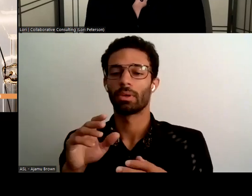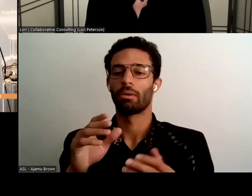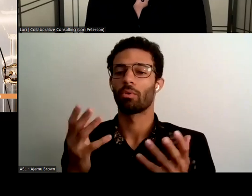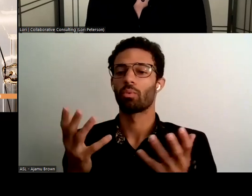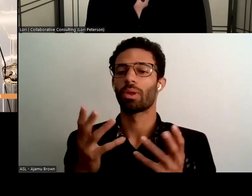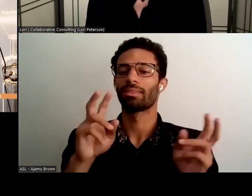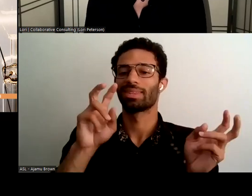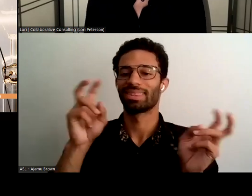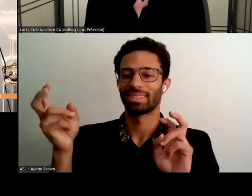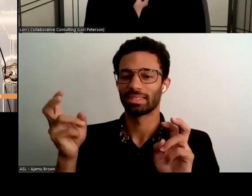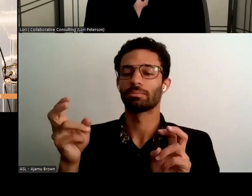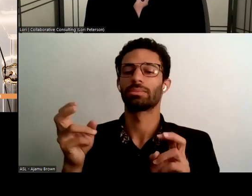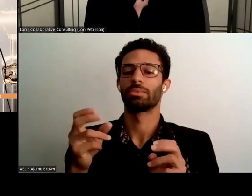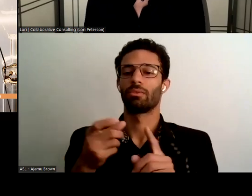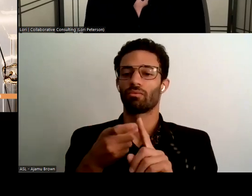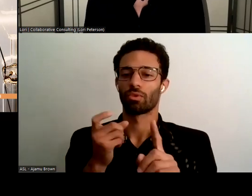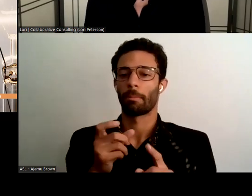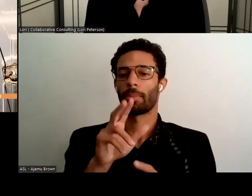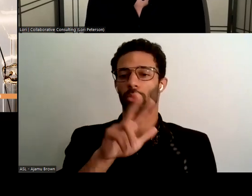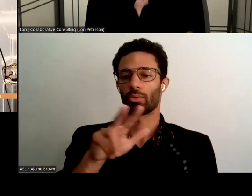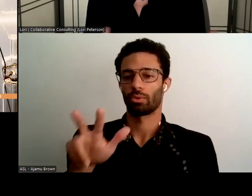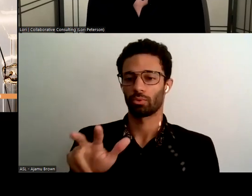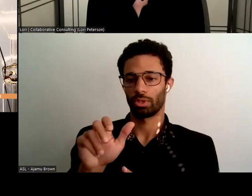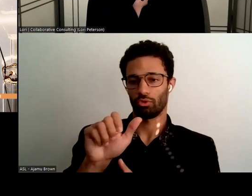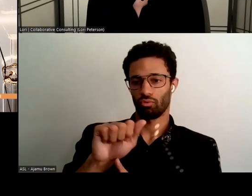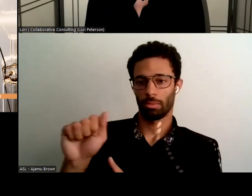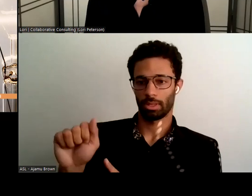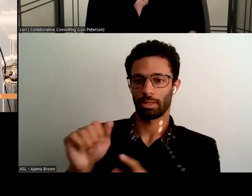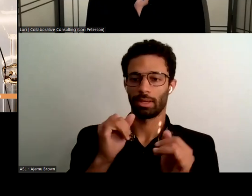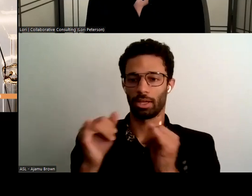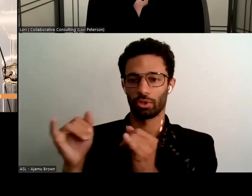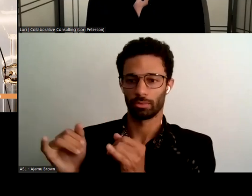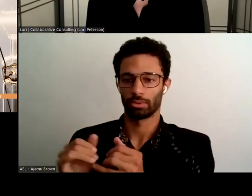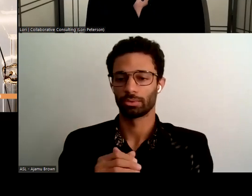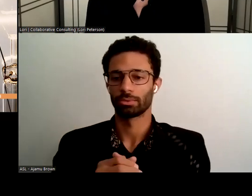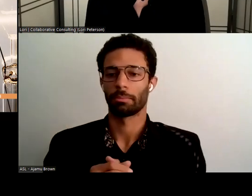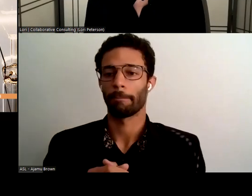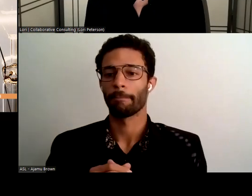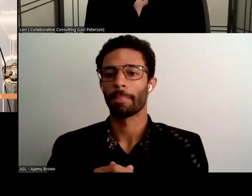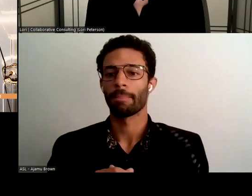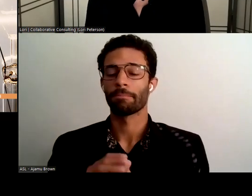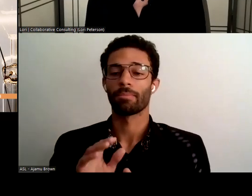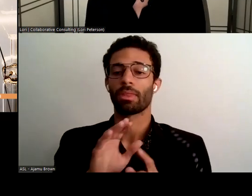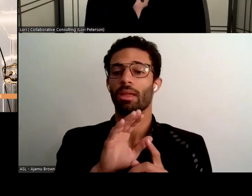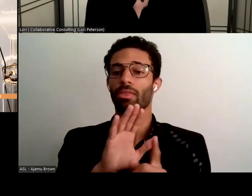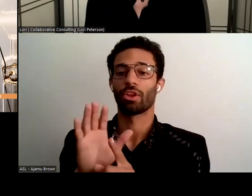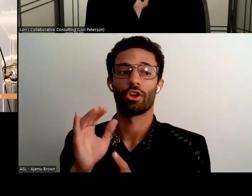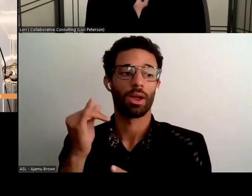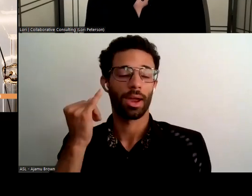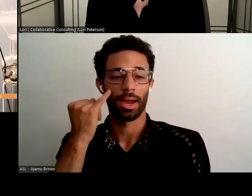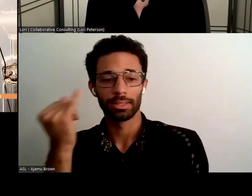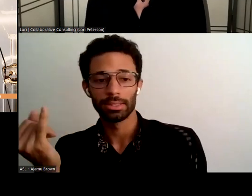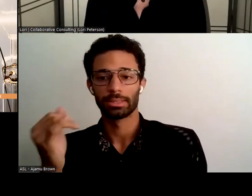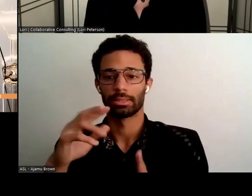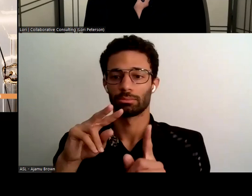triple a's um these are ideas their perspectives from the people that